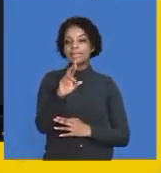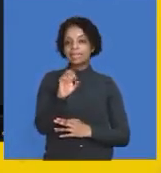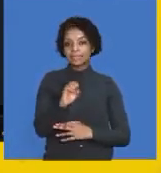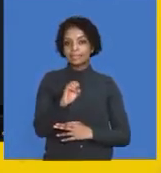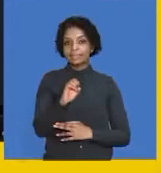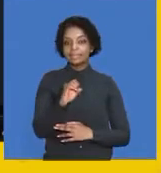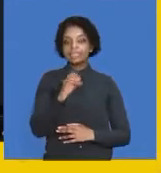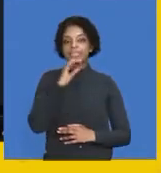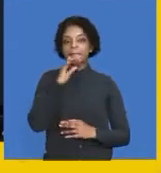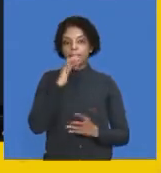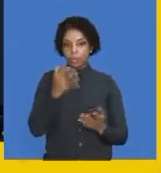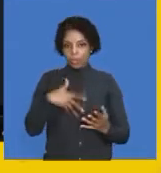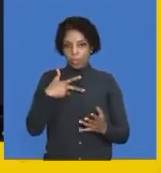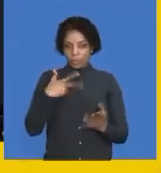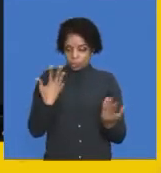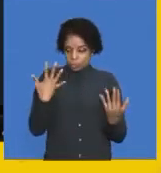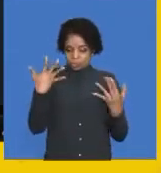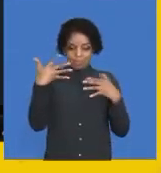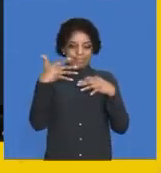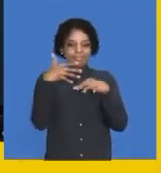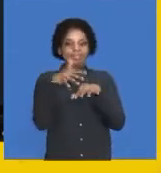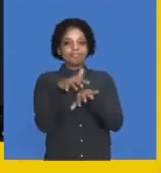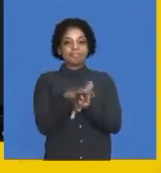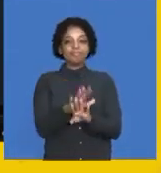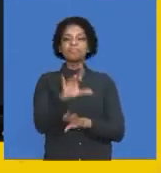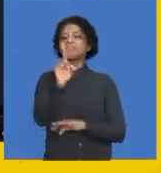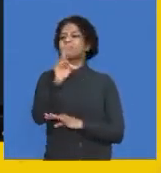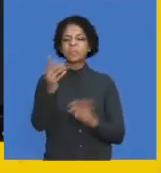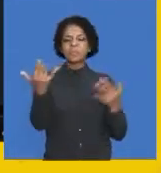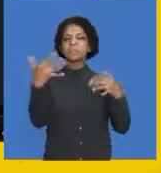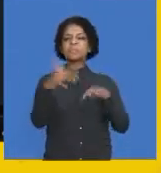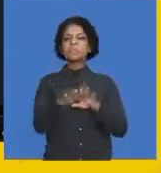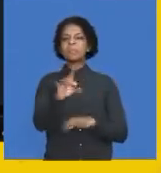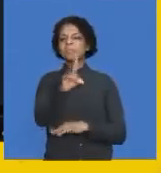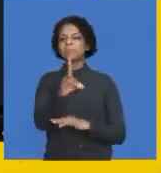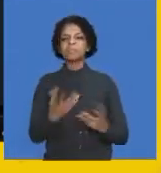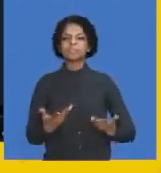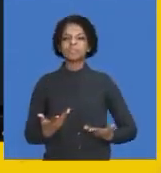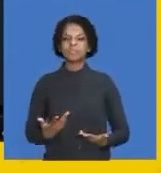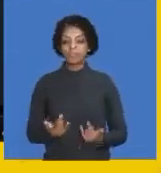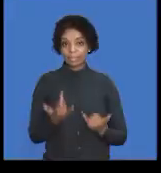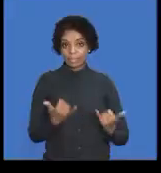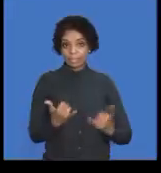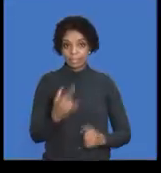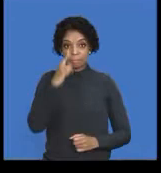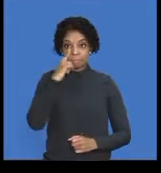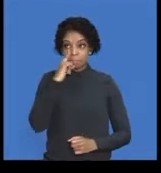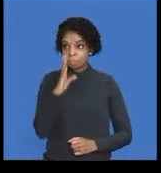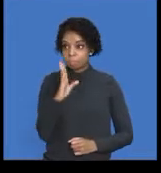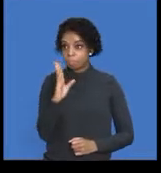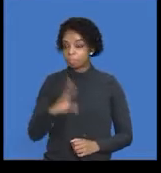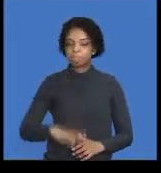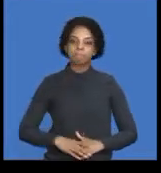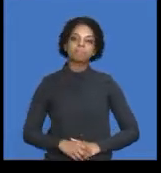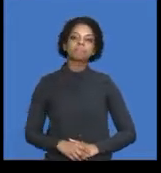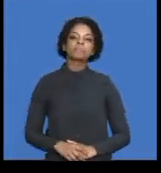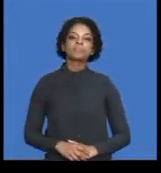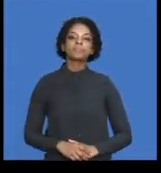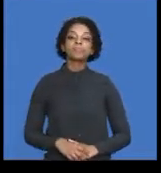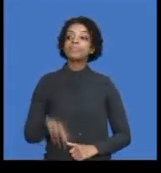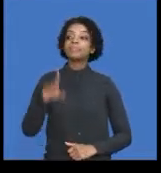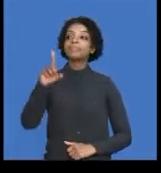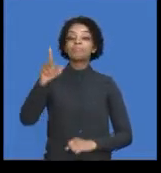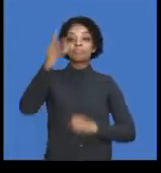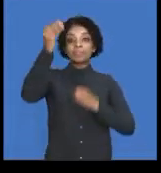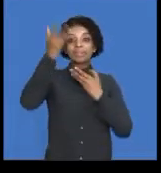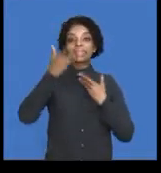bring together. So what are we bringing together? In this case here, let's look at it. What are we expected to reconcile? They're telling us